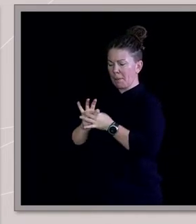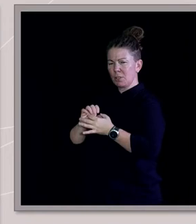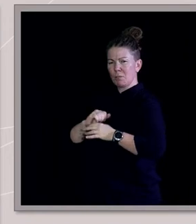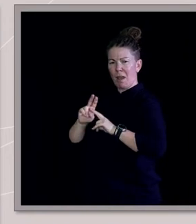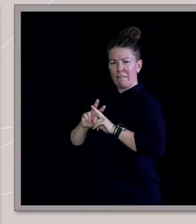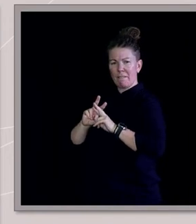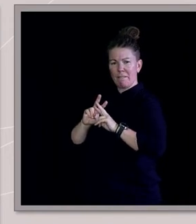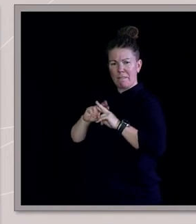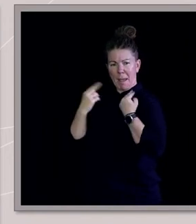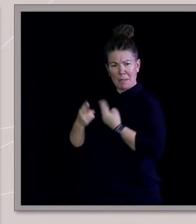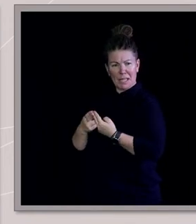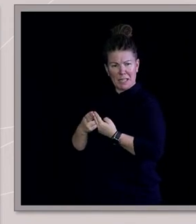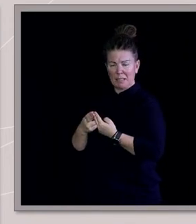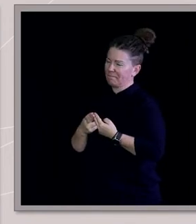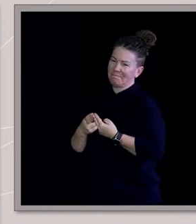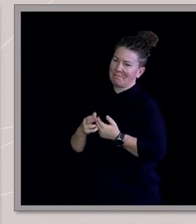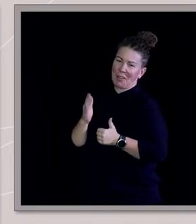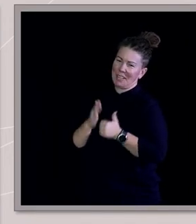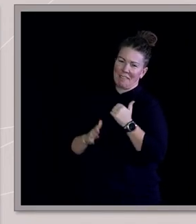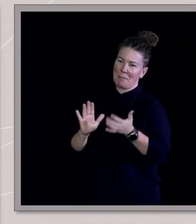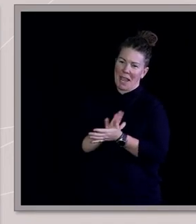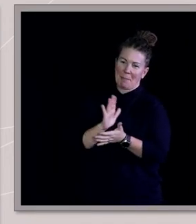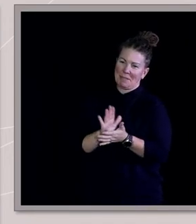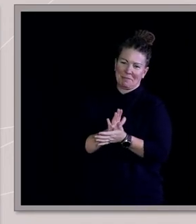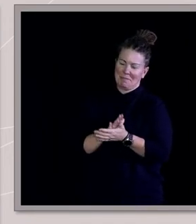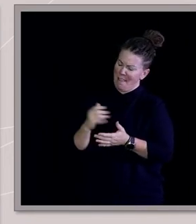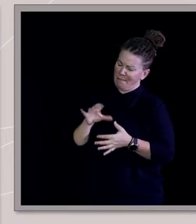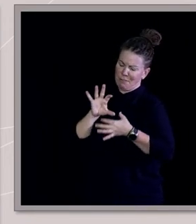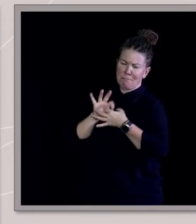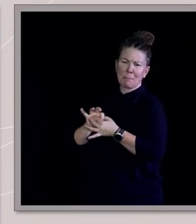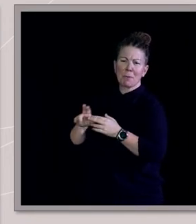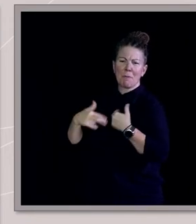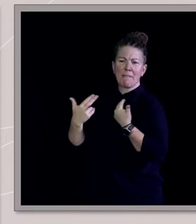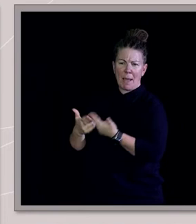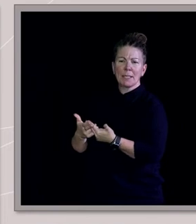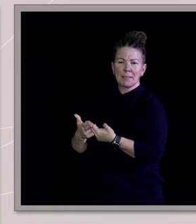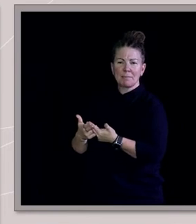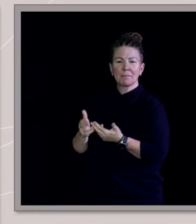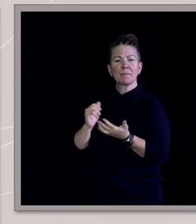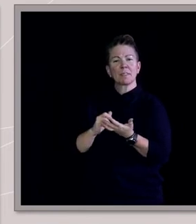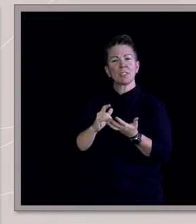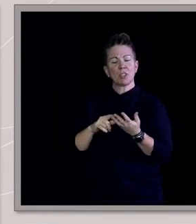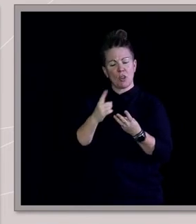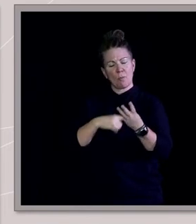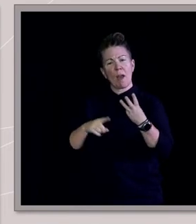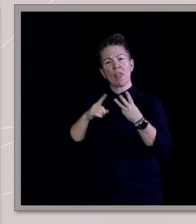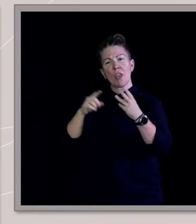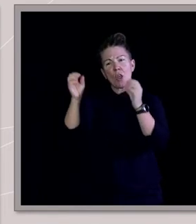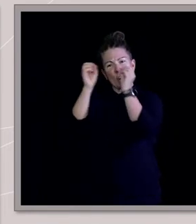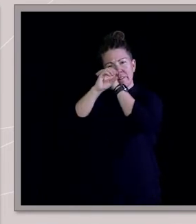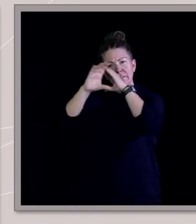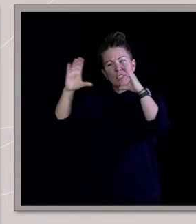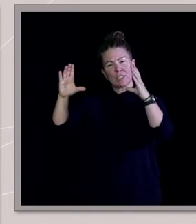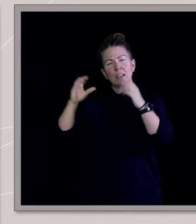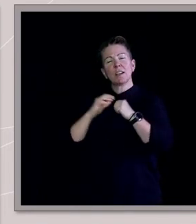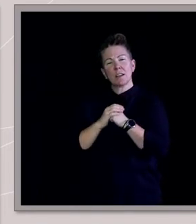happy. Wherever I am, whatever I'm doing, that is not going to work. And that's where I came back to that third vision I'd seen in Barcelona.